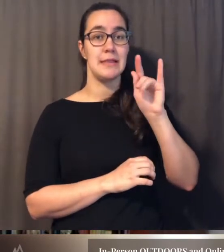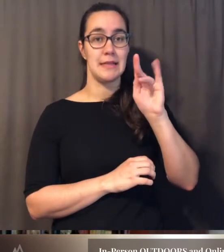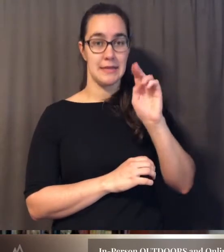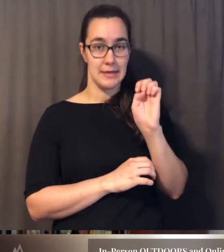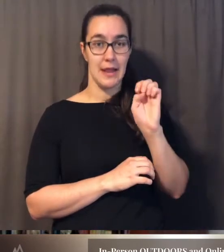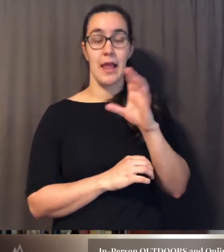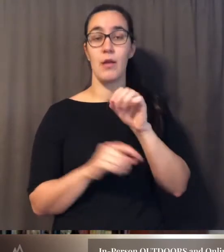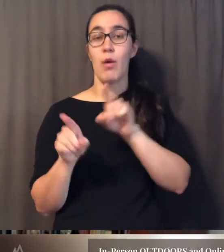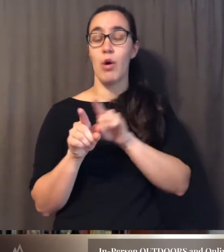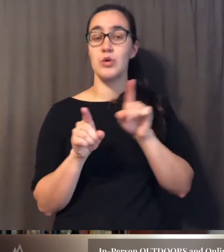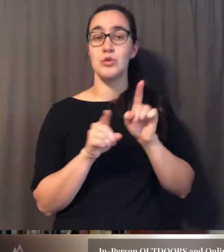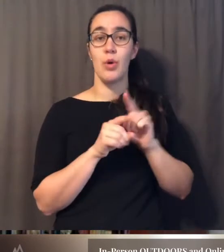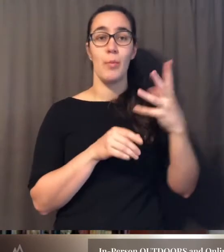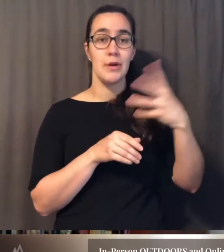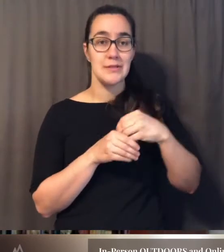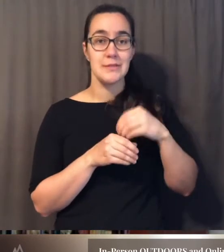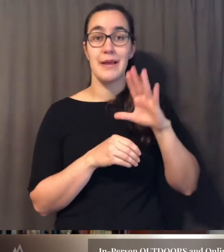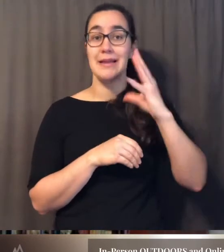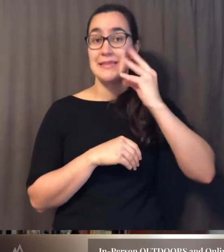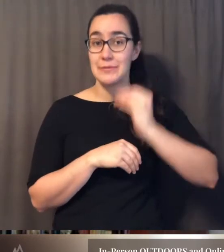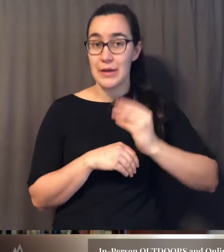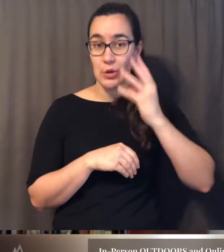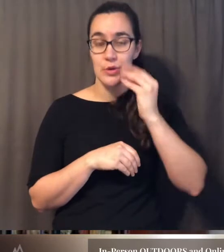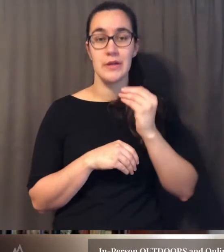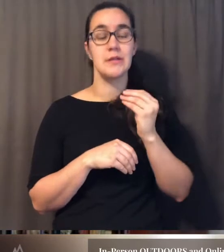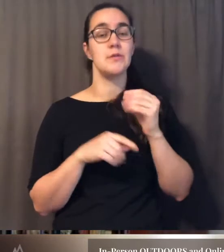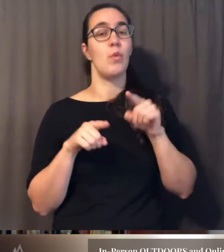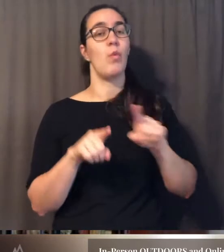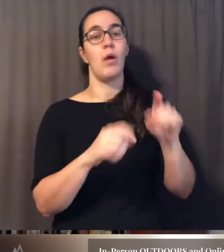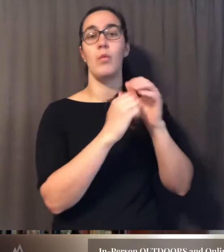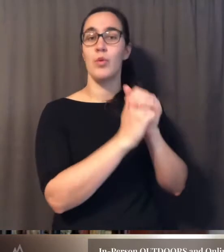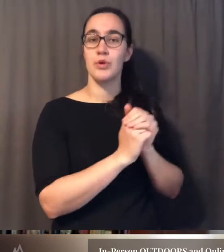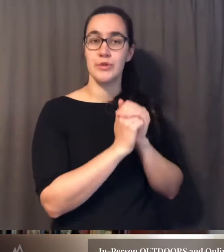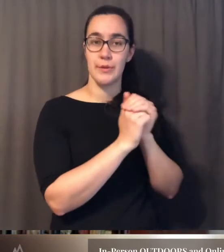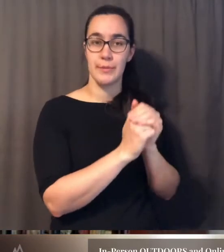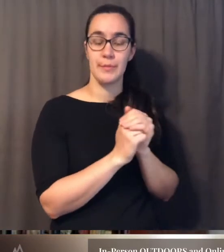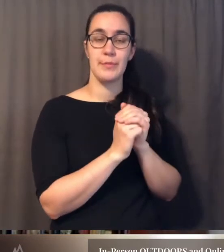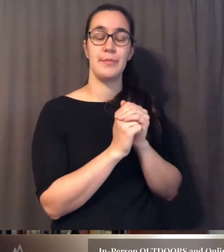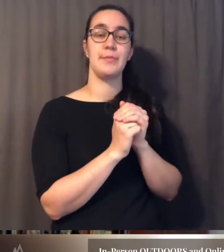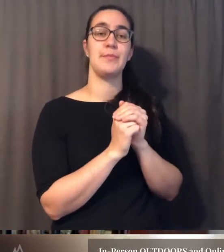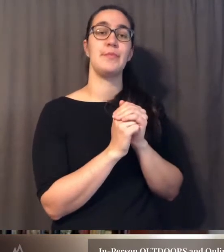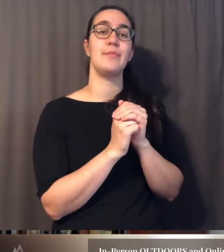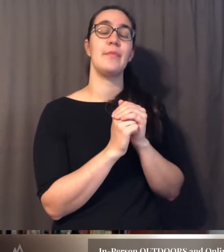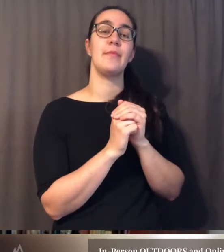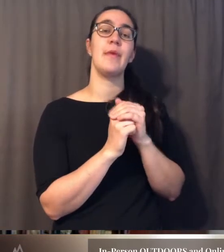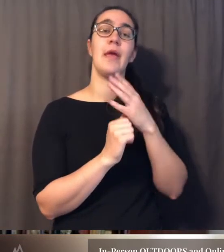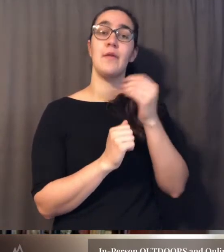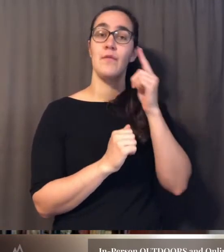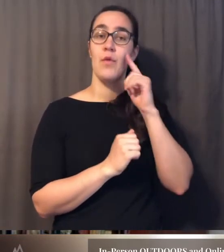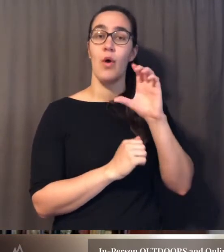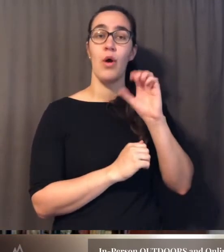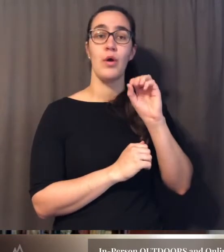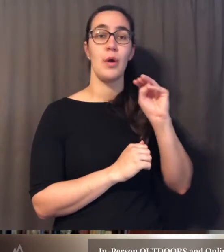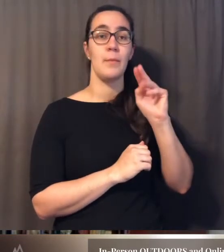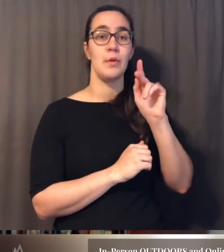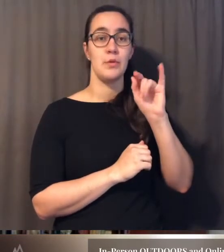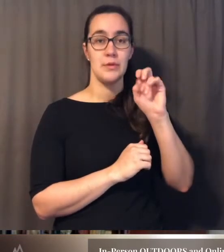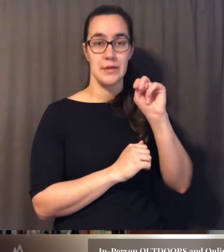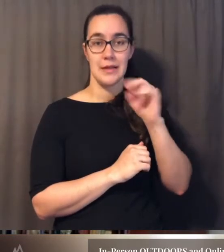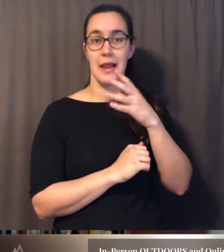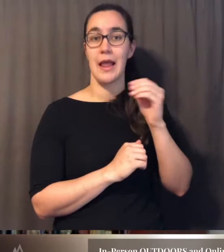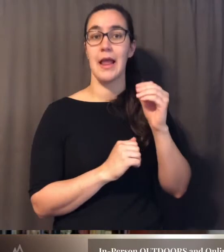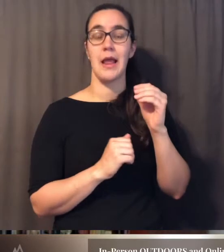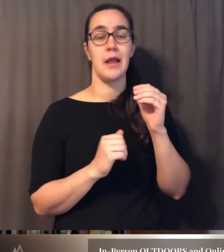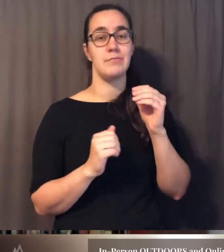and um in experience in the midst of worship and in the midst of communion in the midst of word